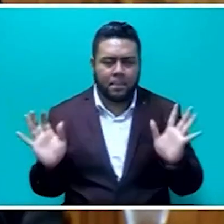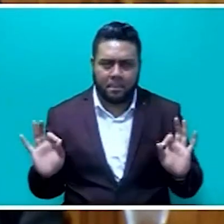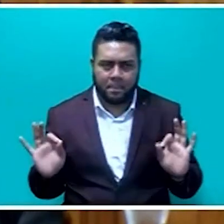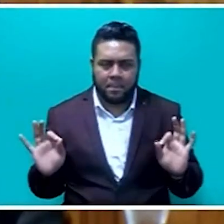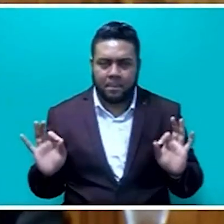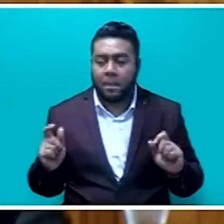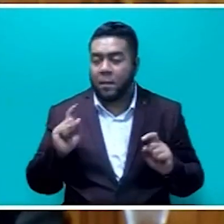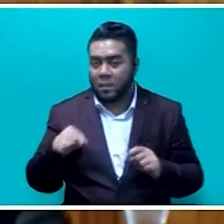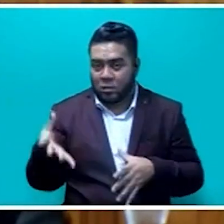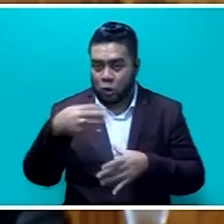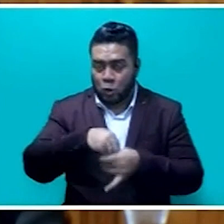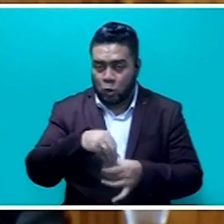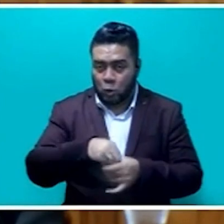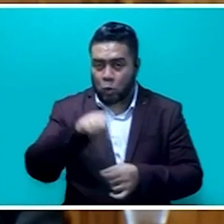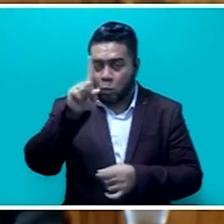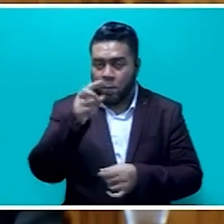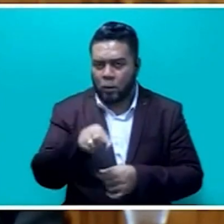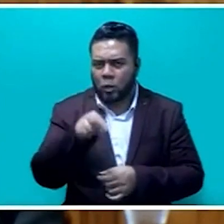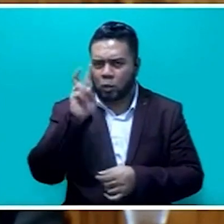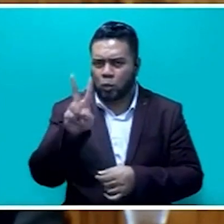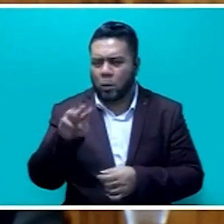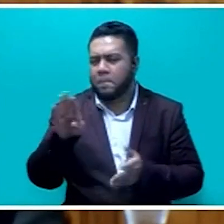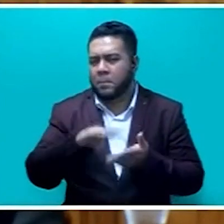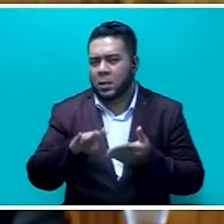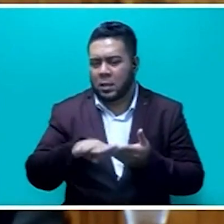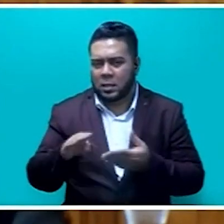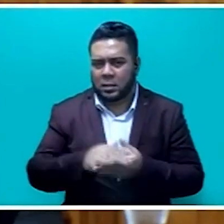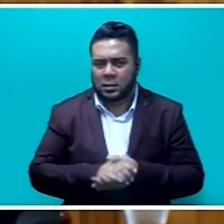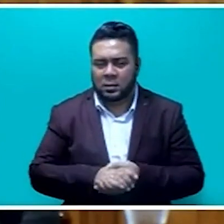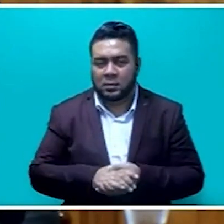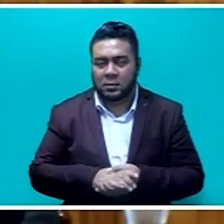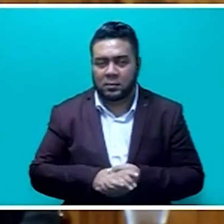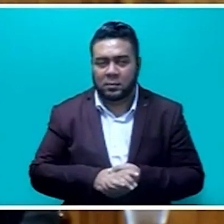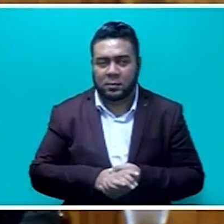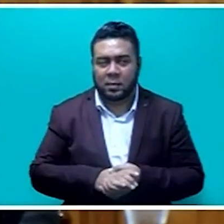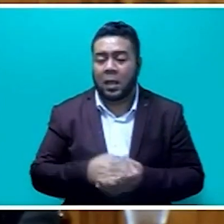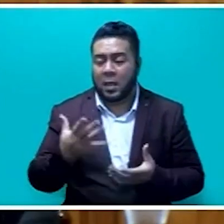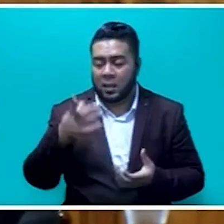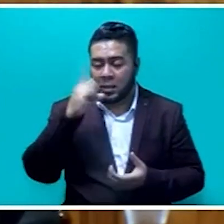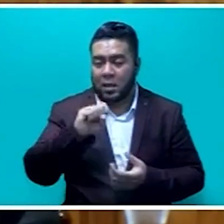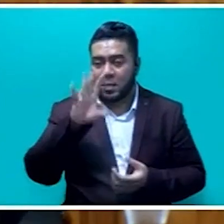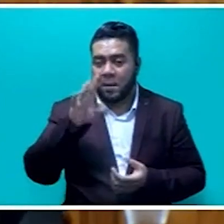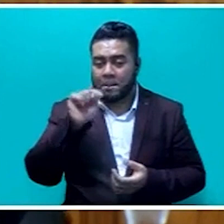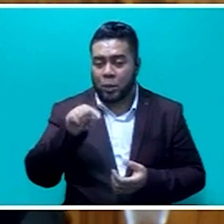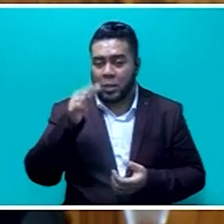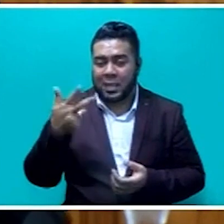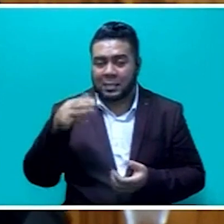This includes an estimated $1.2 million in spend by the event organizers and $10.8 million in